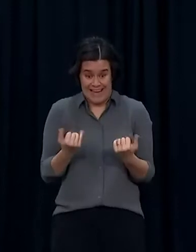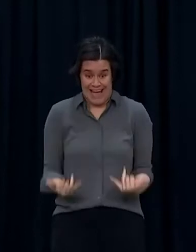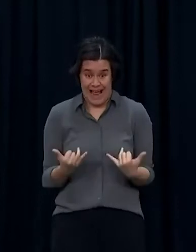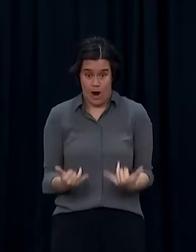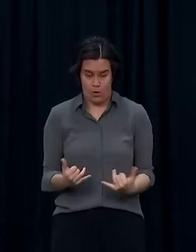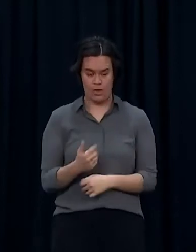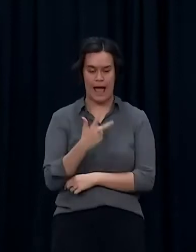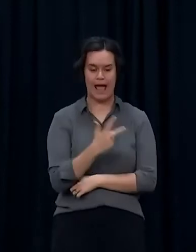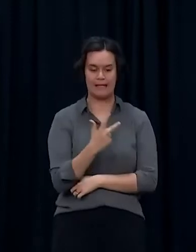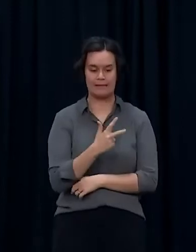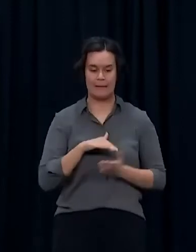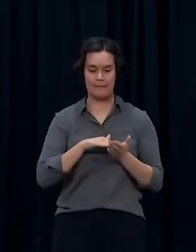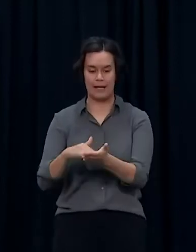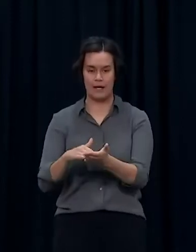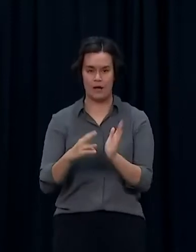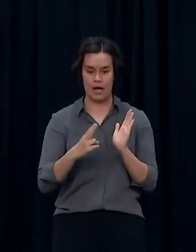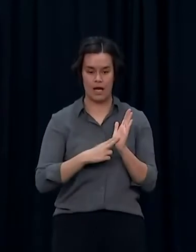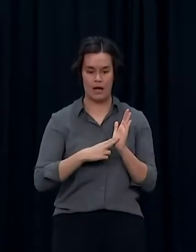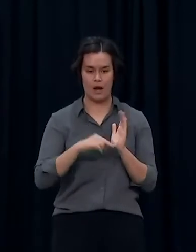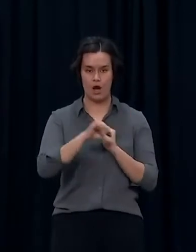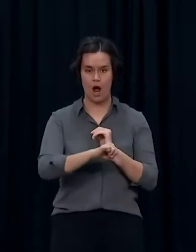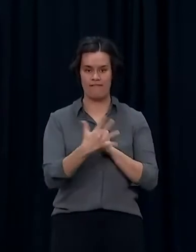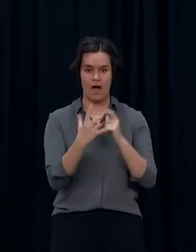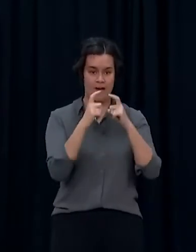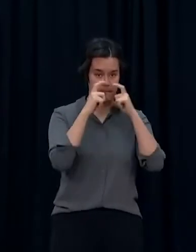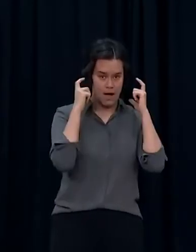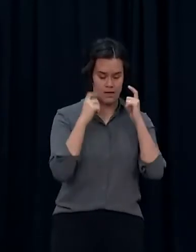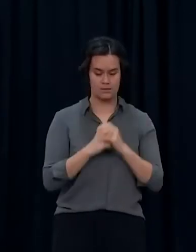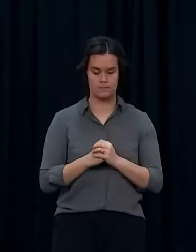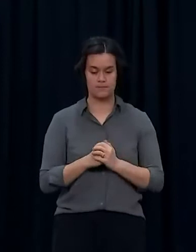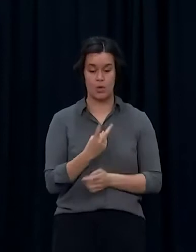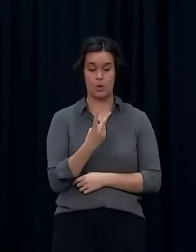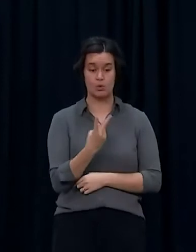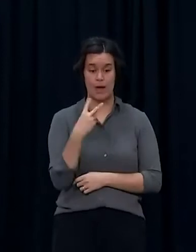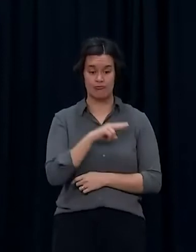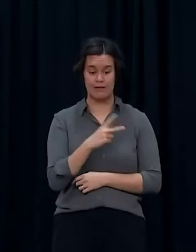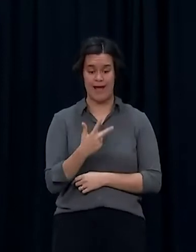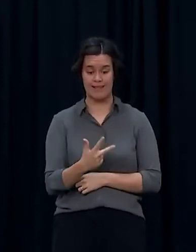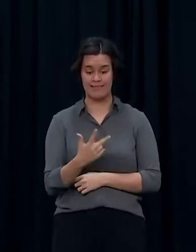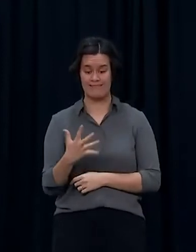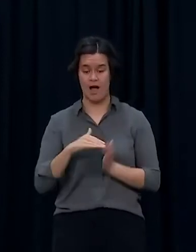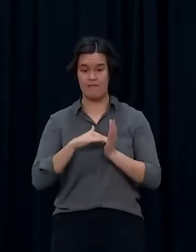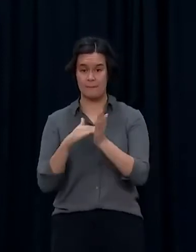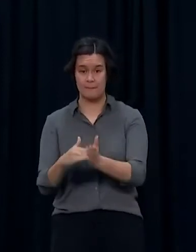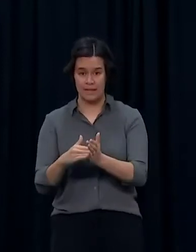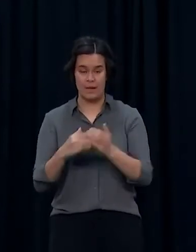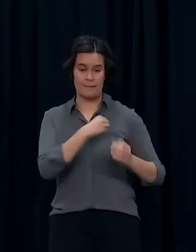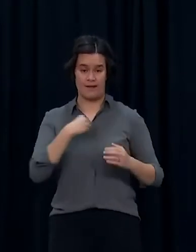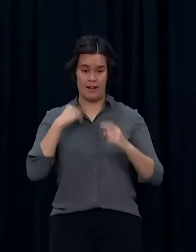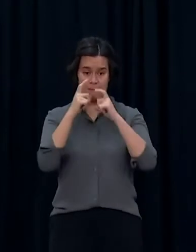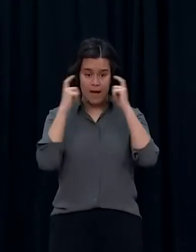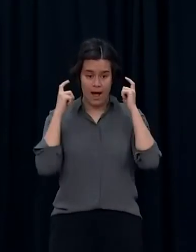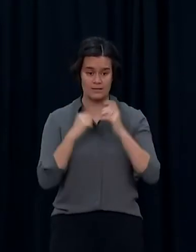18 million N95 masks, 285 million medical masks, 18 million isolation